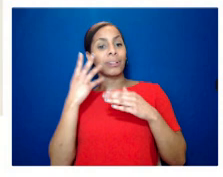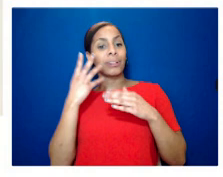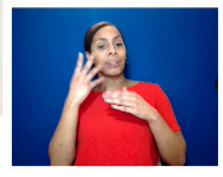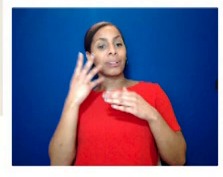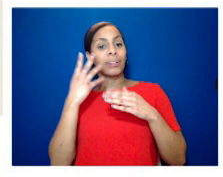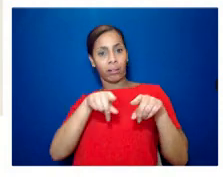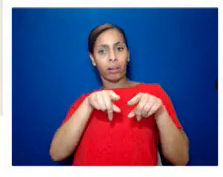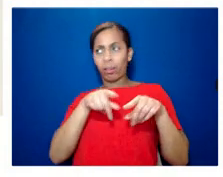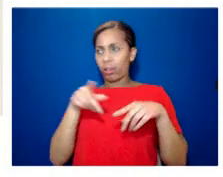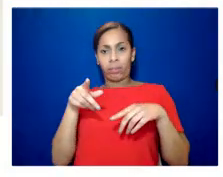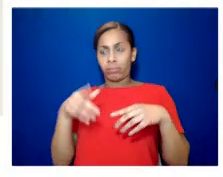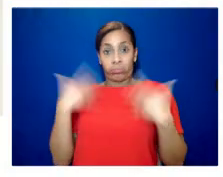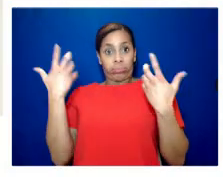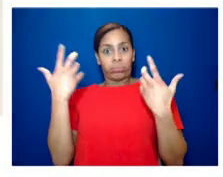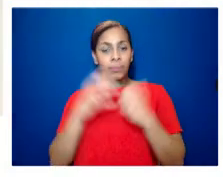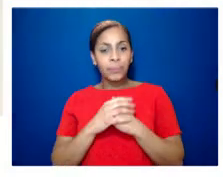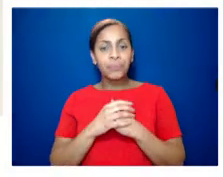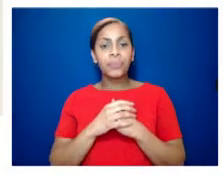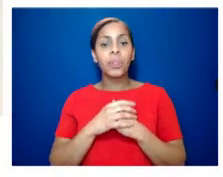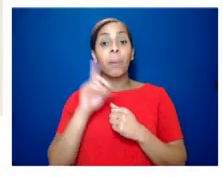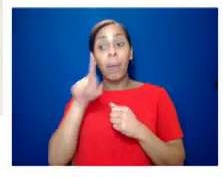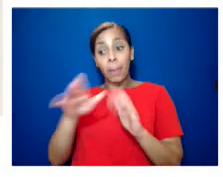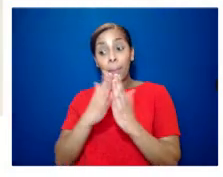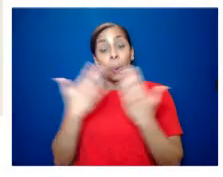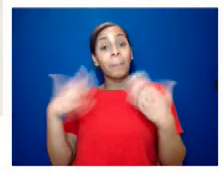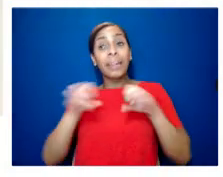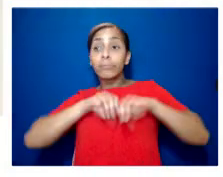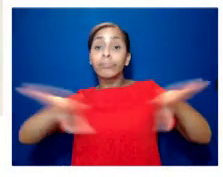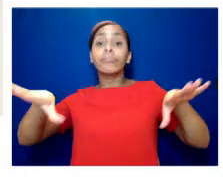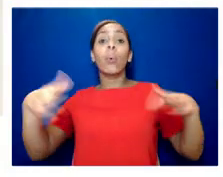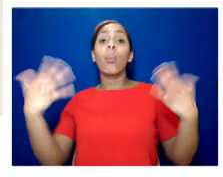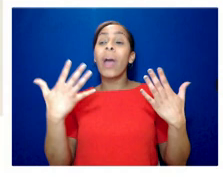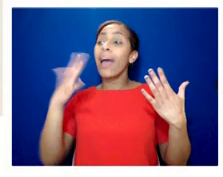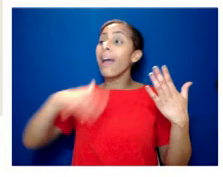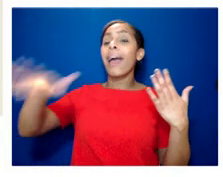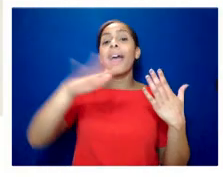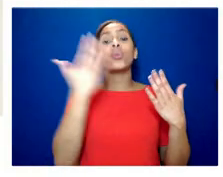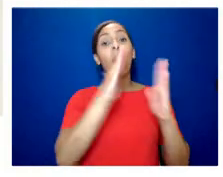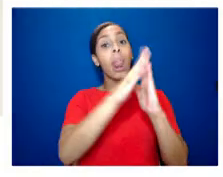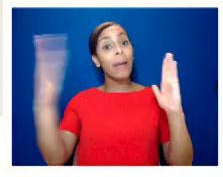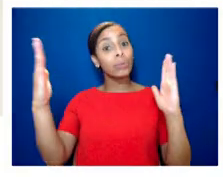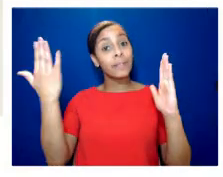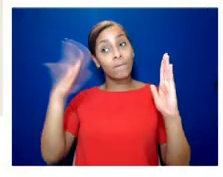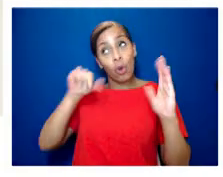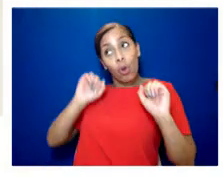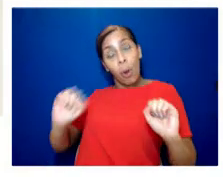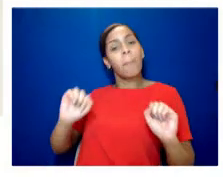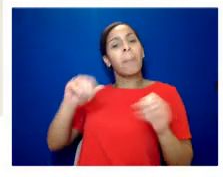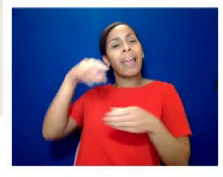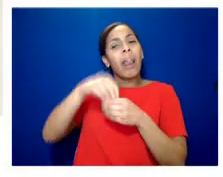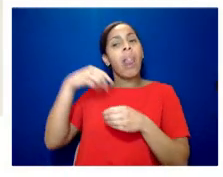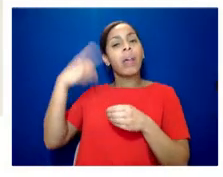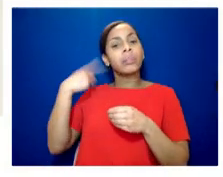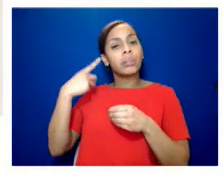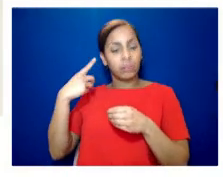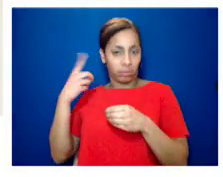reports that the book had been placed in school libraries by the inner london education authority and this was something of a version of the truth